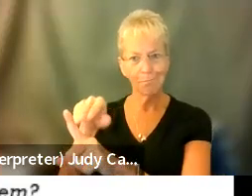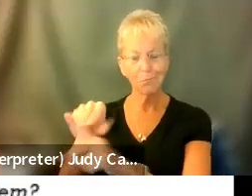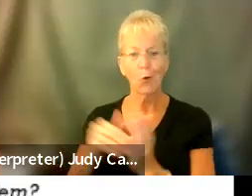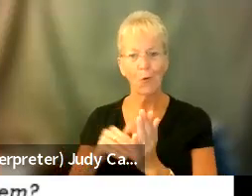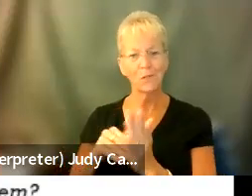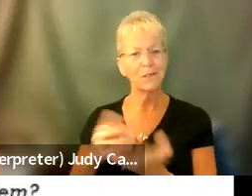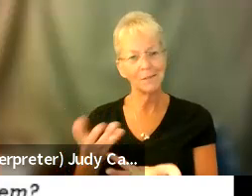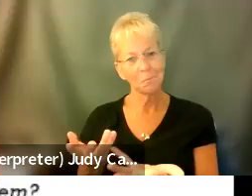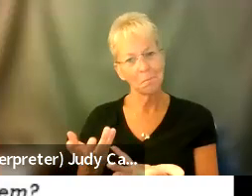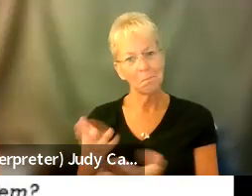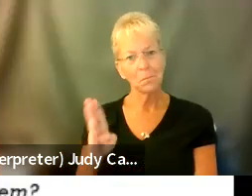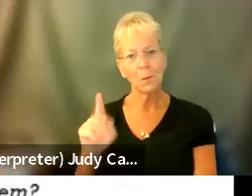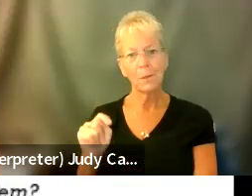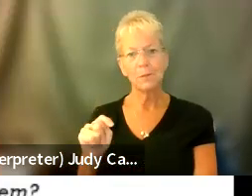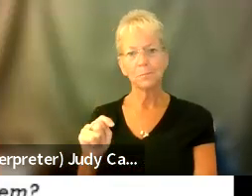But